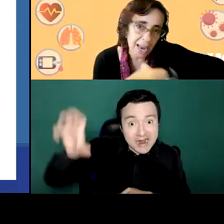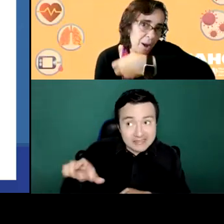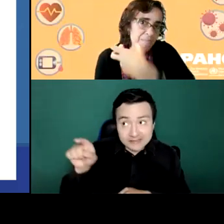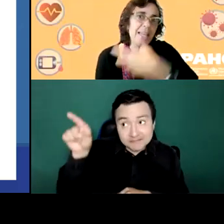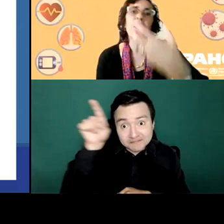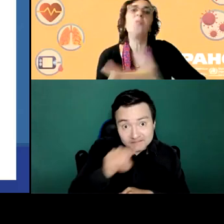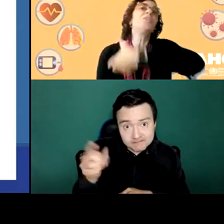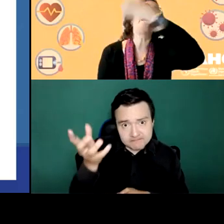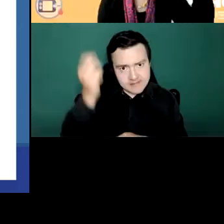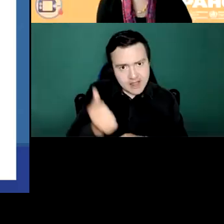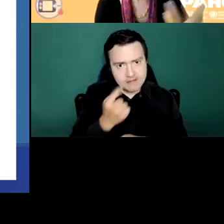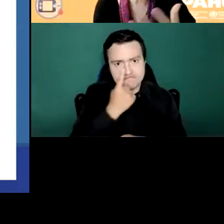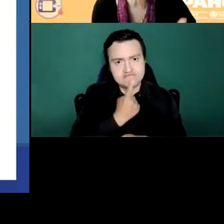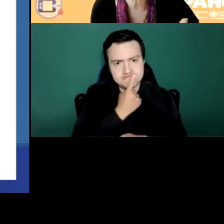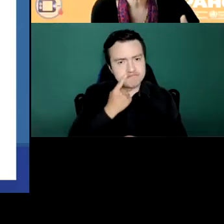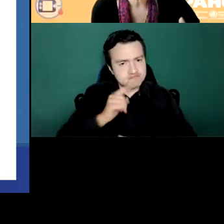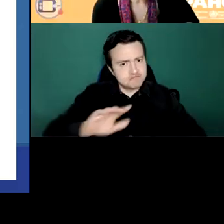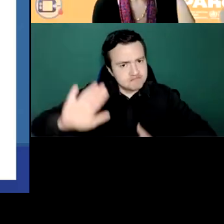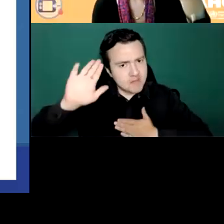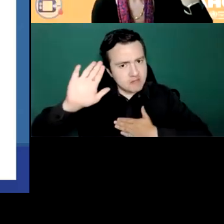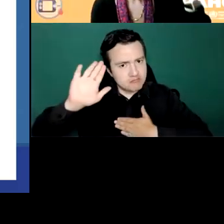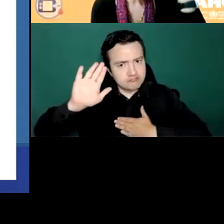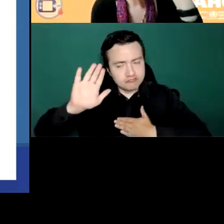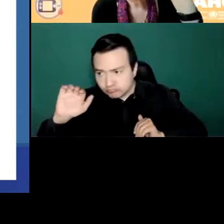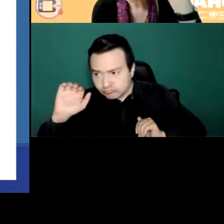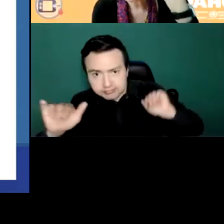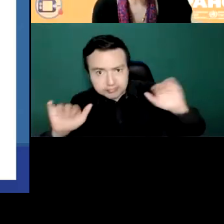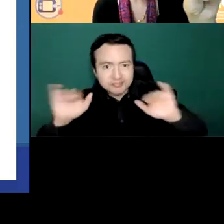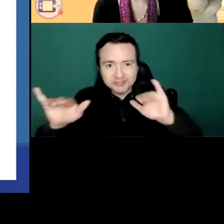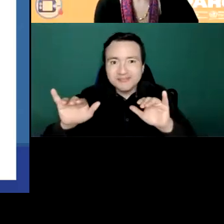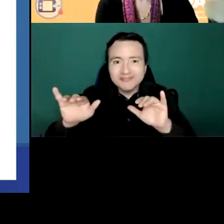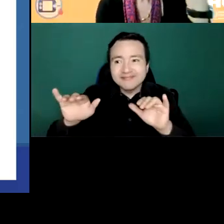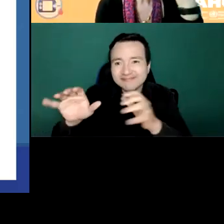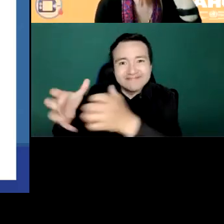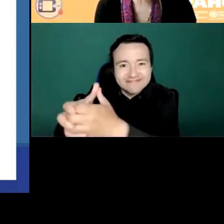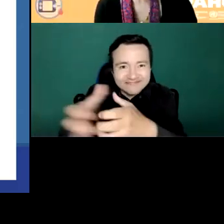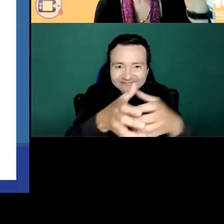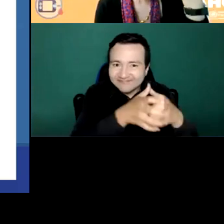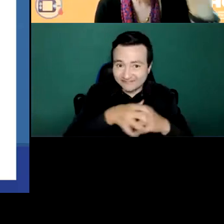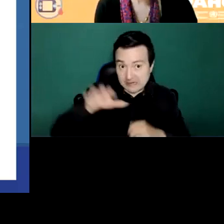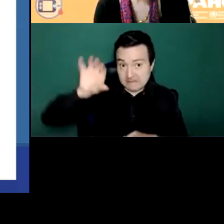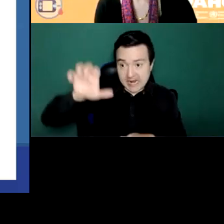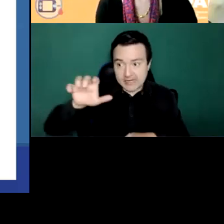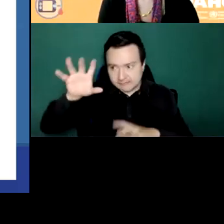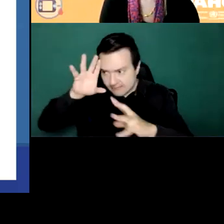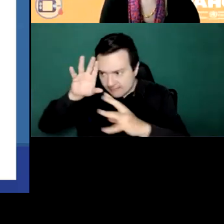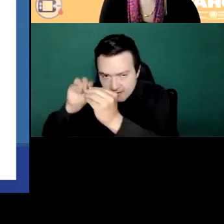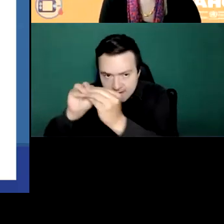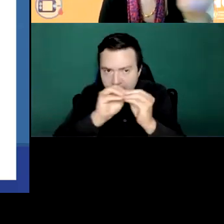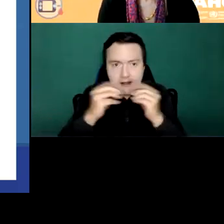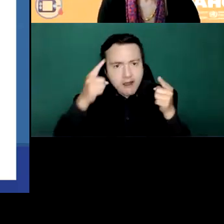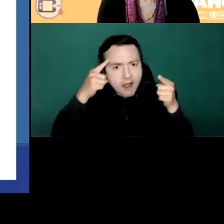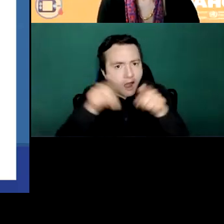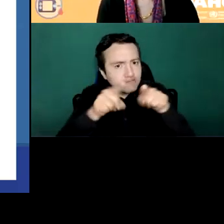commit or invite one another and all of them to designate